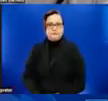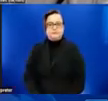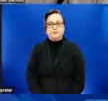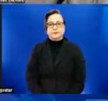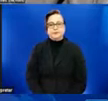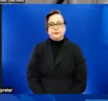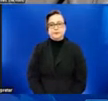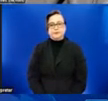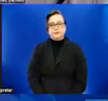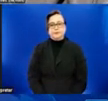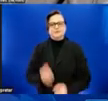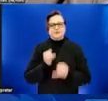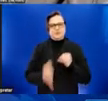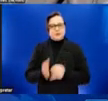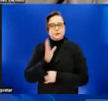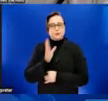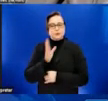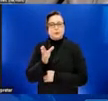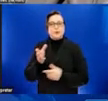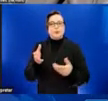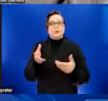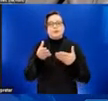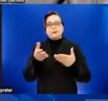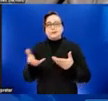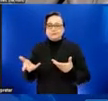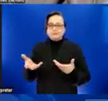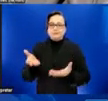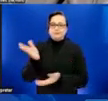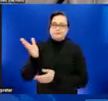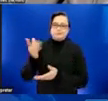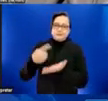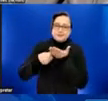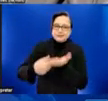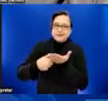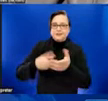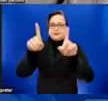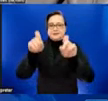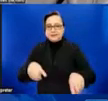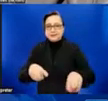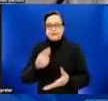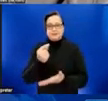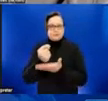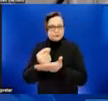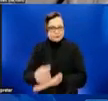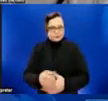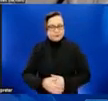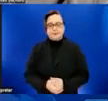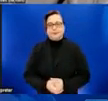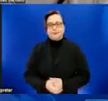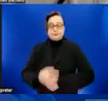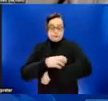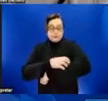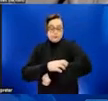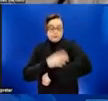Last, I'm going to cover monkeypox testing and treatment. Currently, testing is only recommended if someone has a rash consistent with